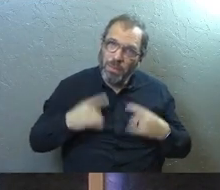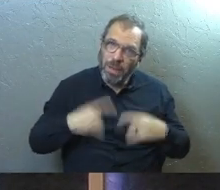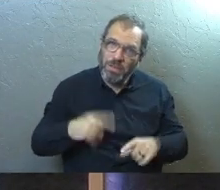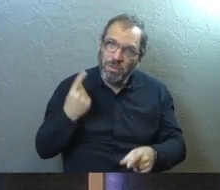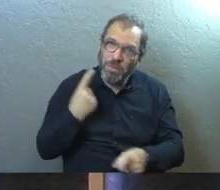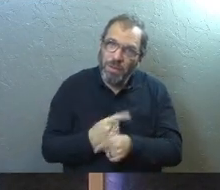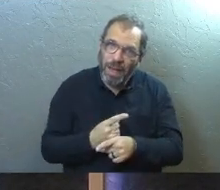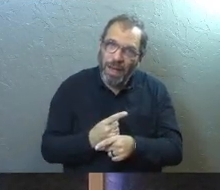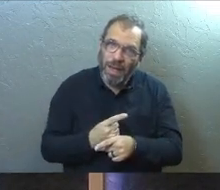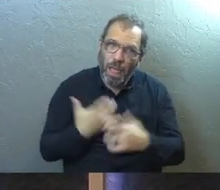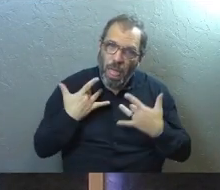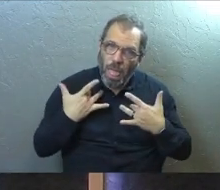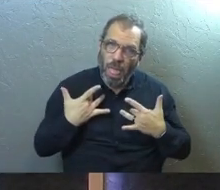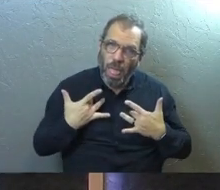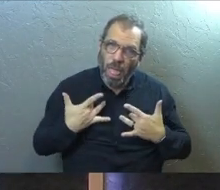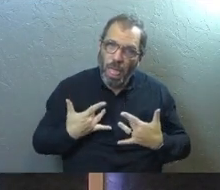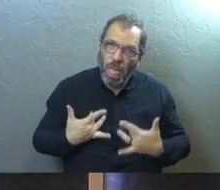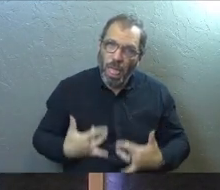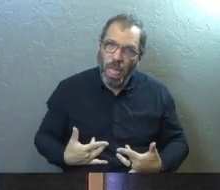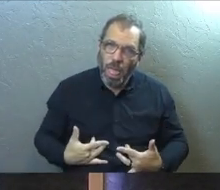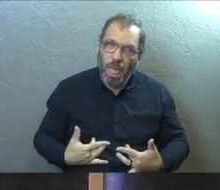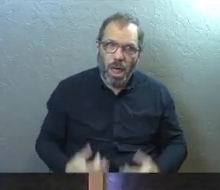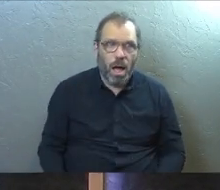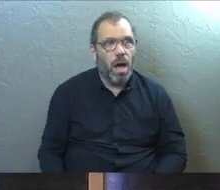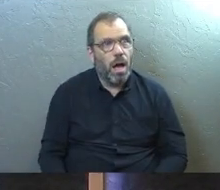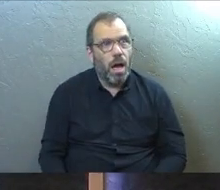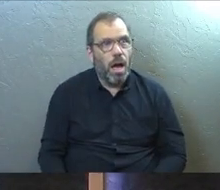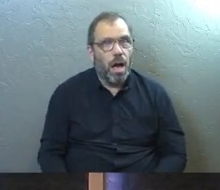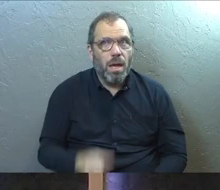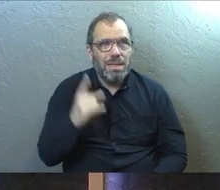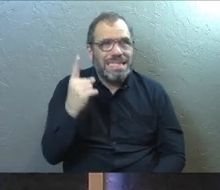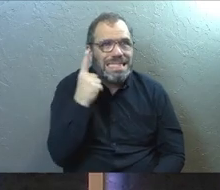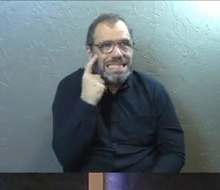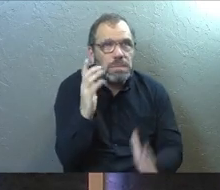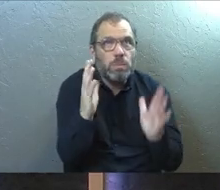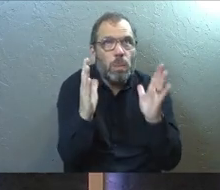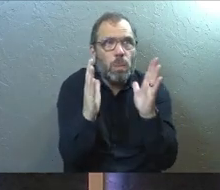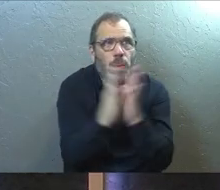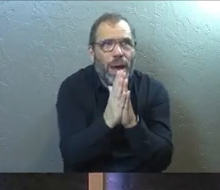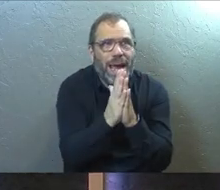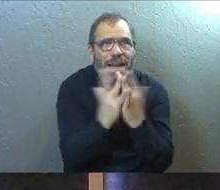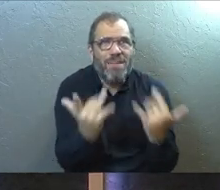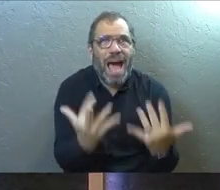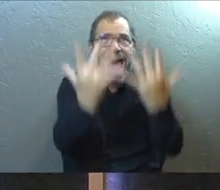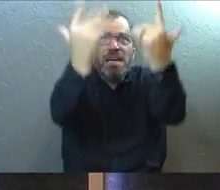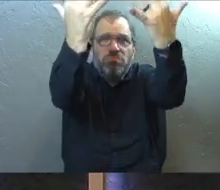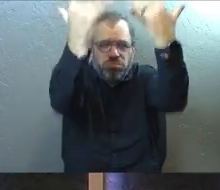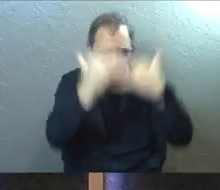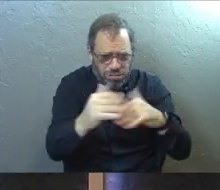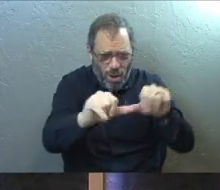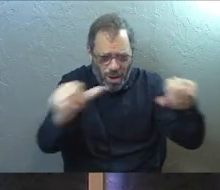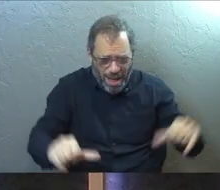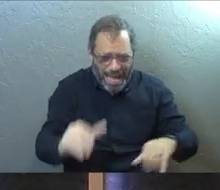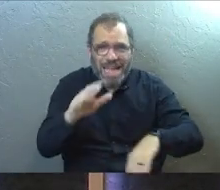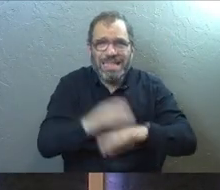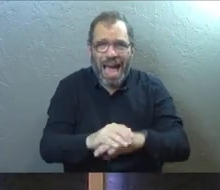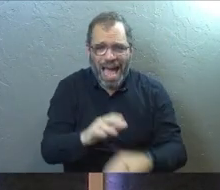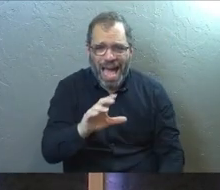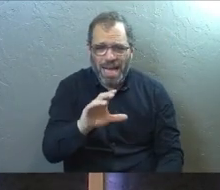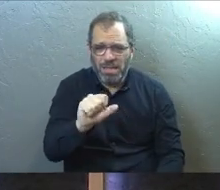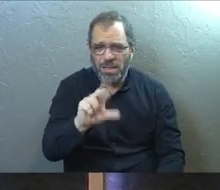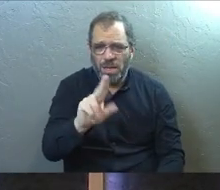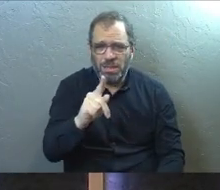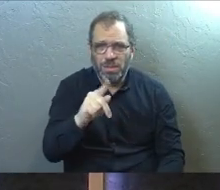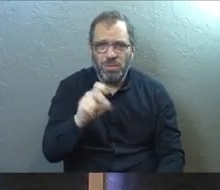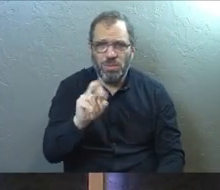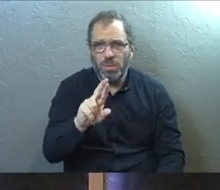of despair? Dude, you just called fire down from heaven on an altar for heaven's sake. It's like the Superbowl. Like you just